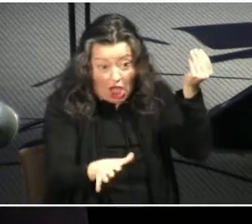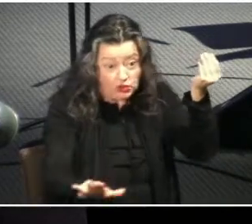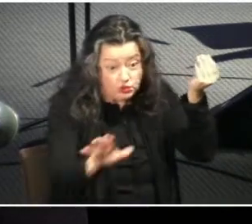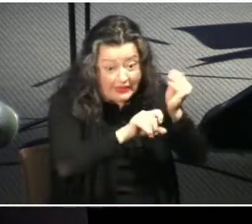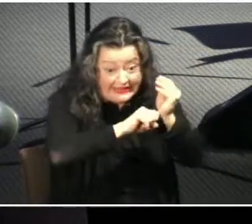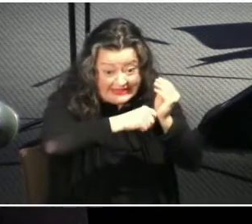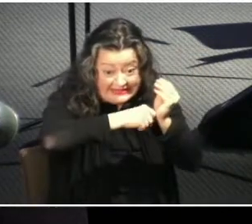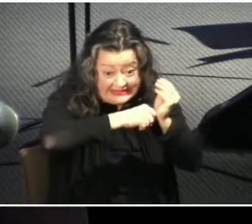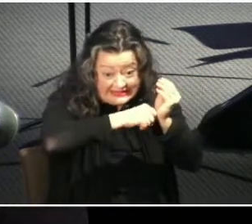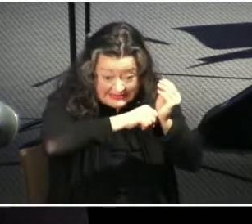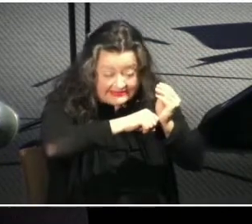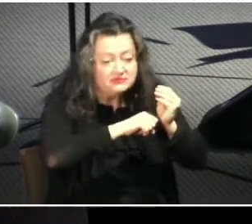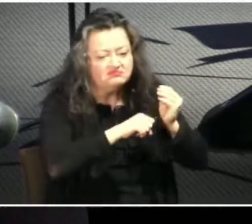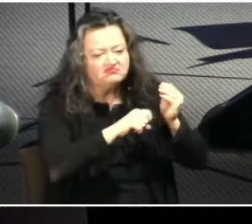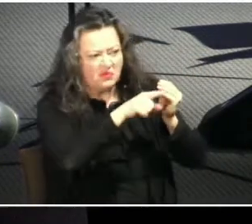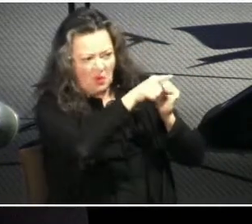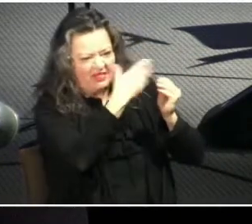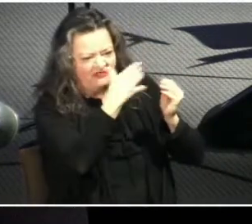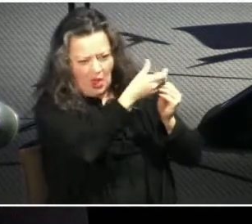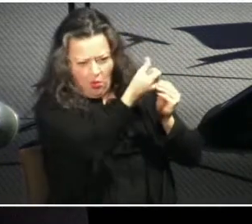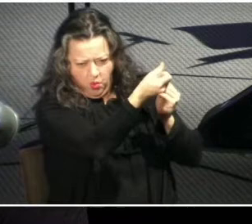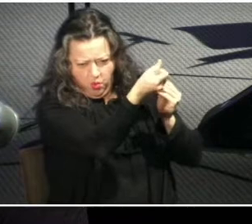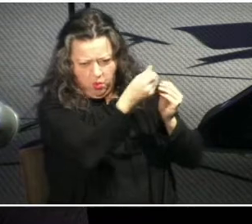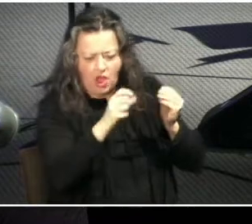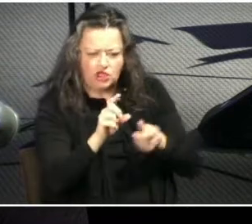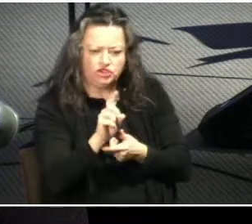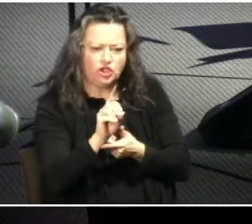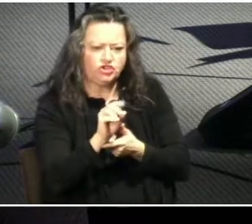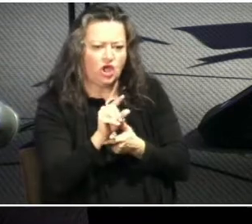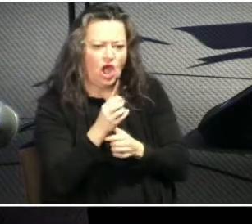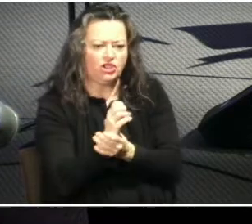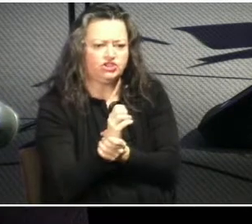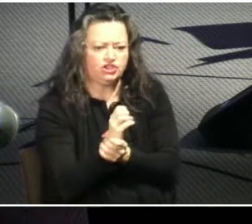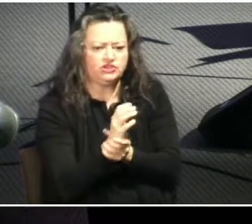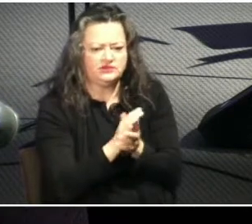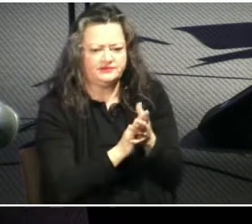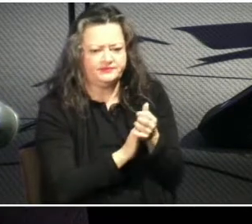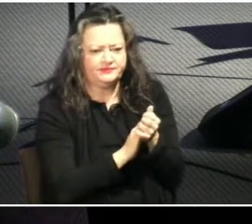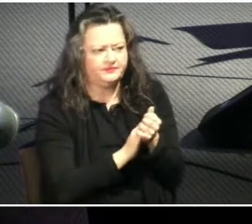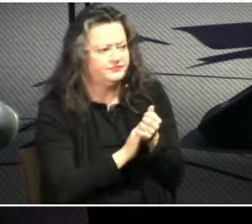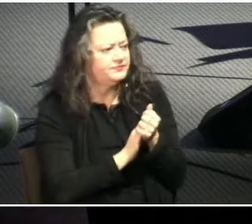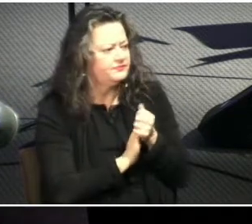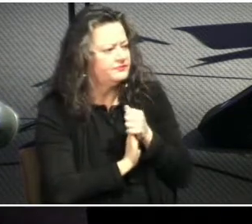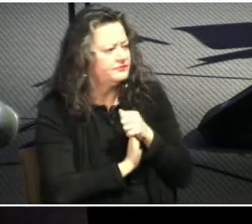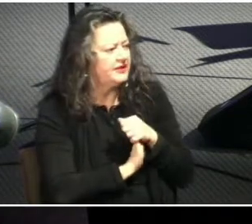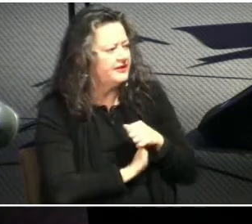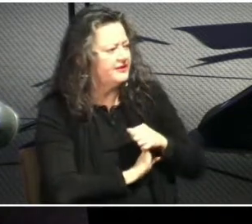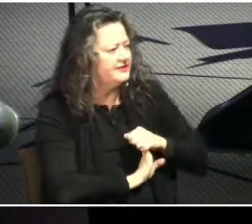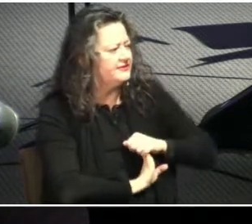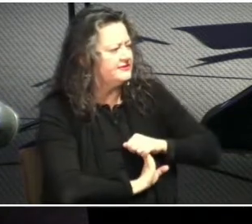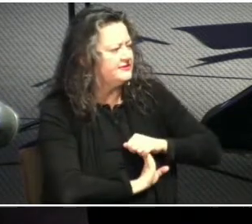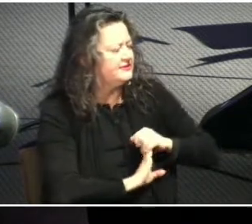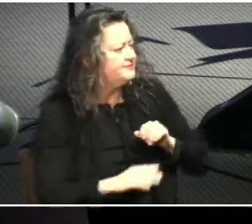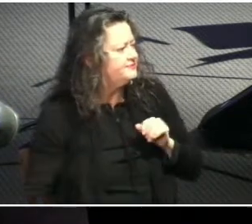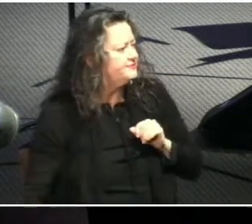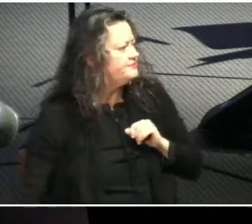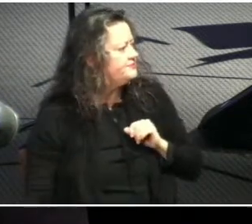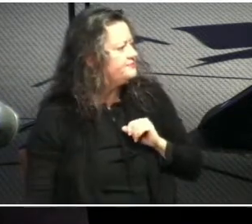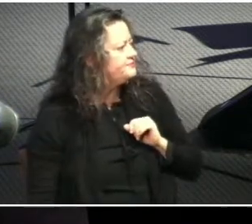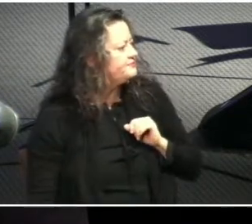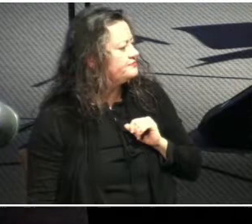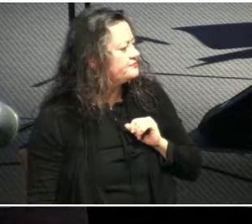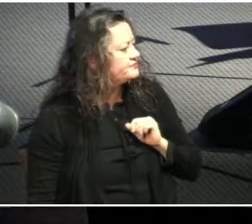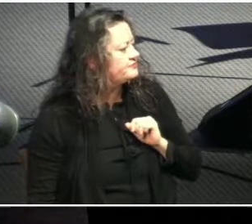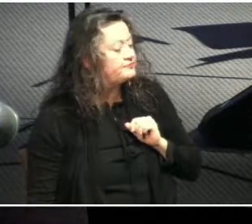you don't have your keys okay so please uh feel free to pick those up after the service as long as they're your keys so uh we'll keep it like